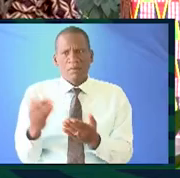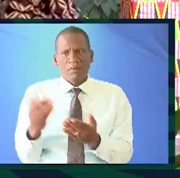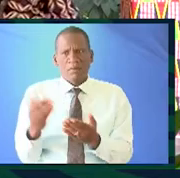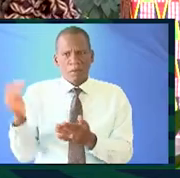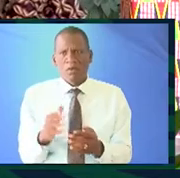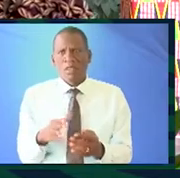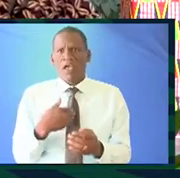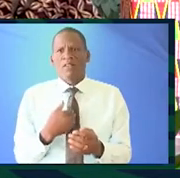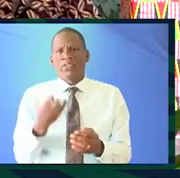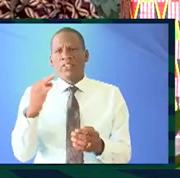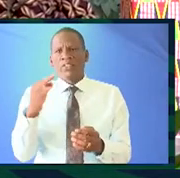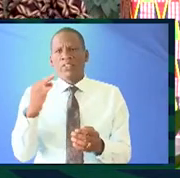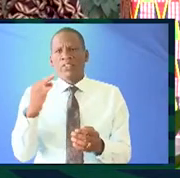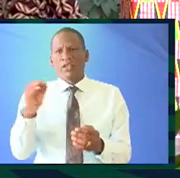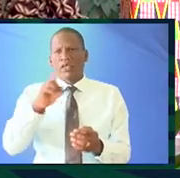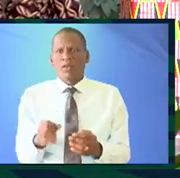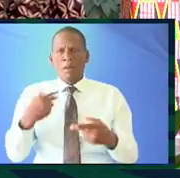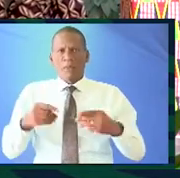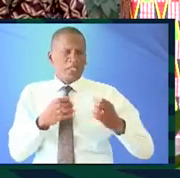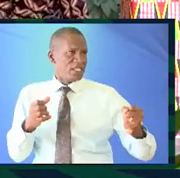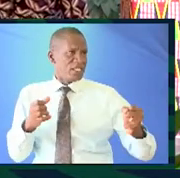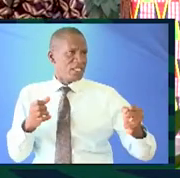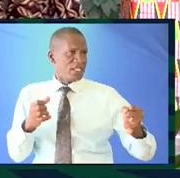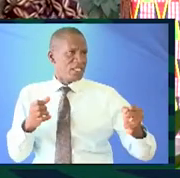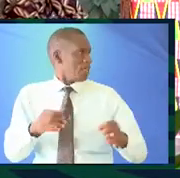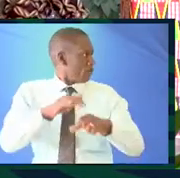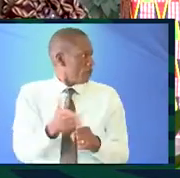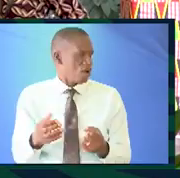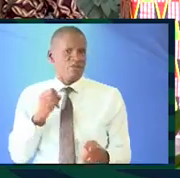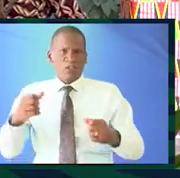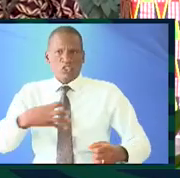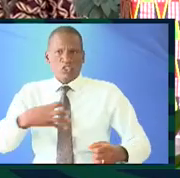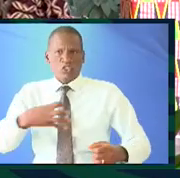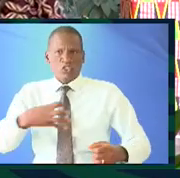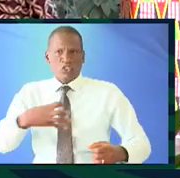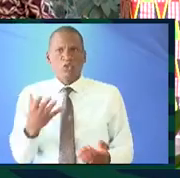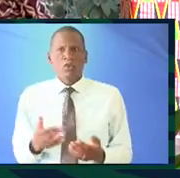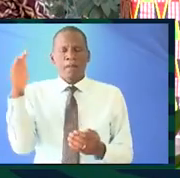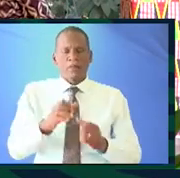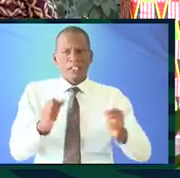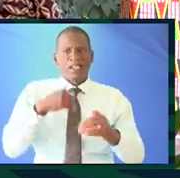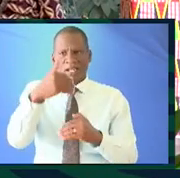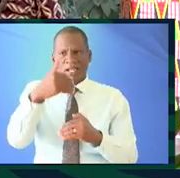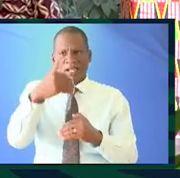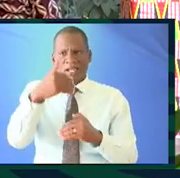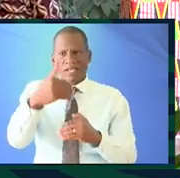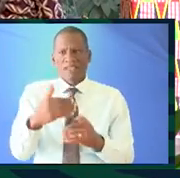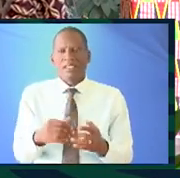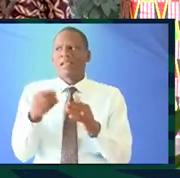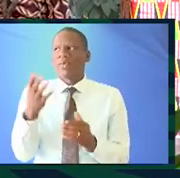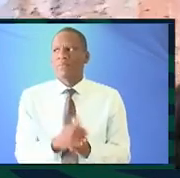next so the three questions guys on this side have we intimidated you scared you okay I'll come to this side next